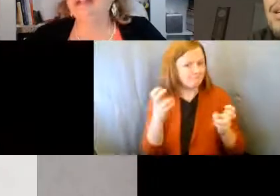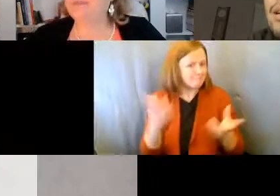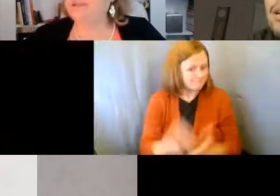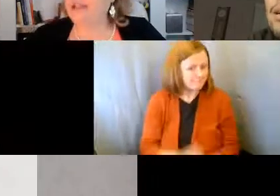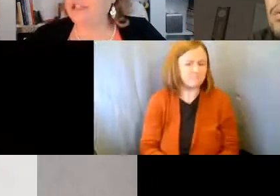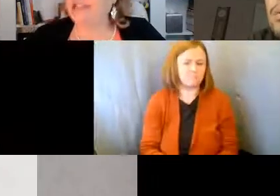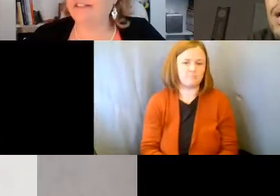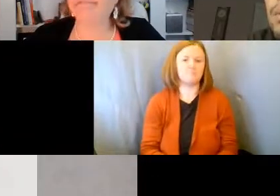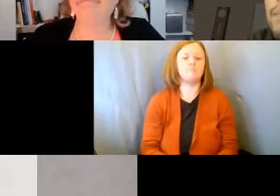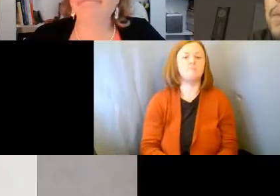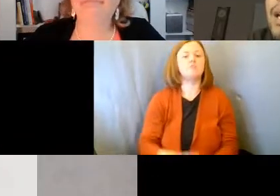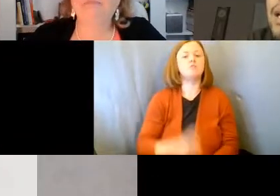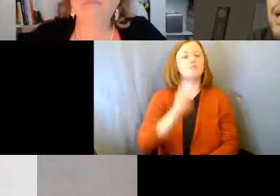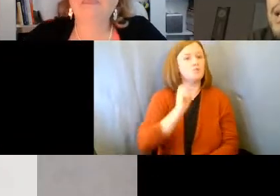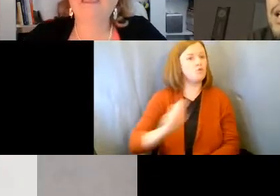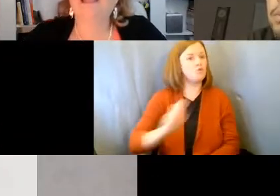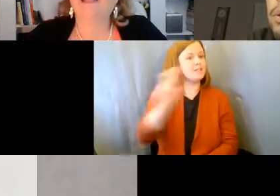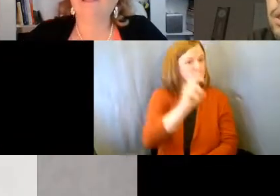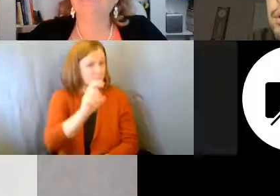Transportation.